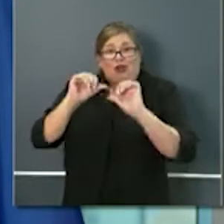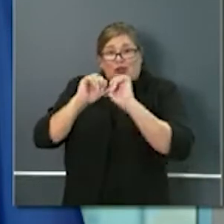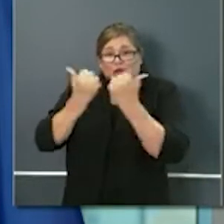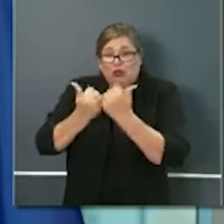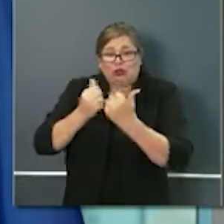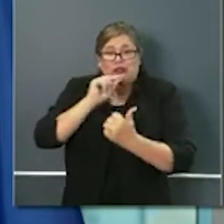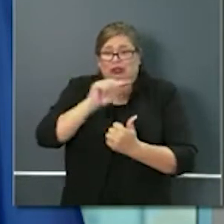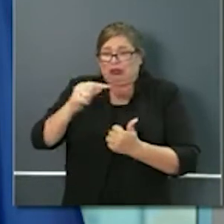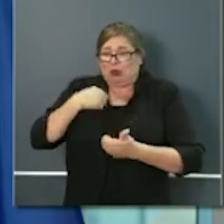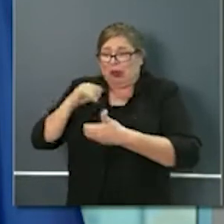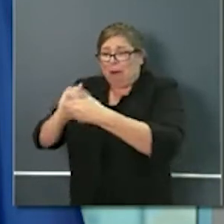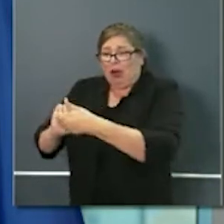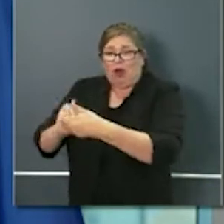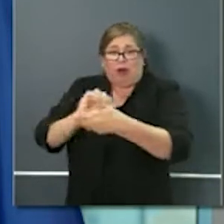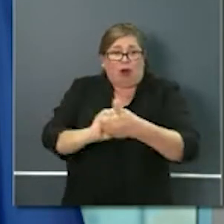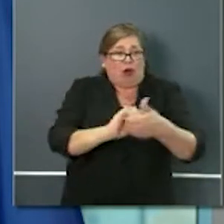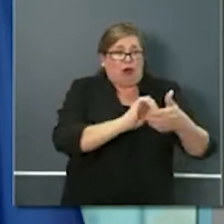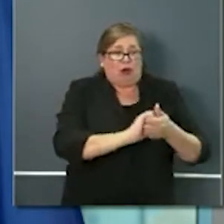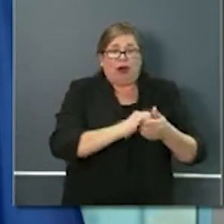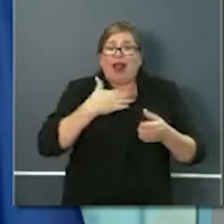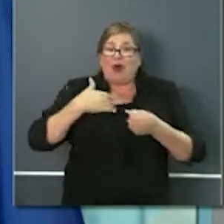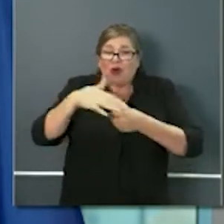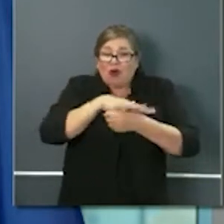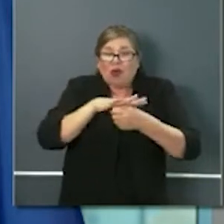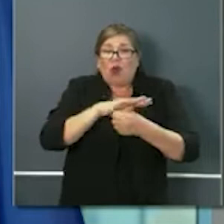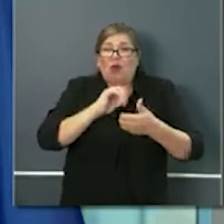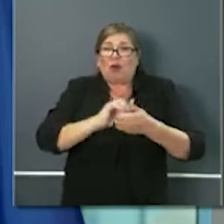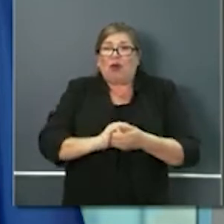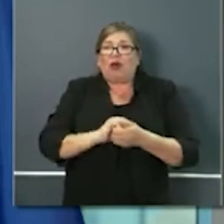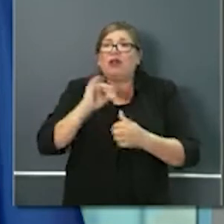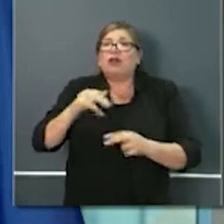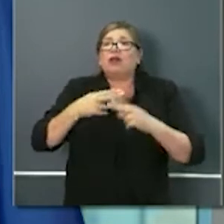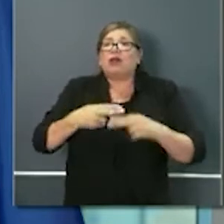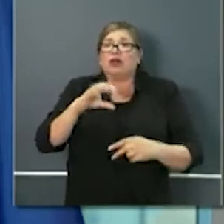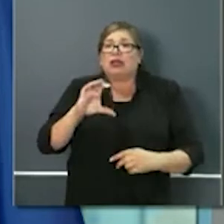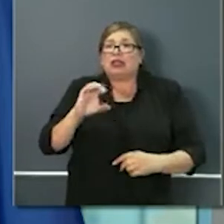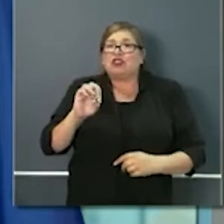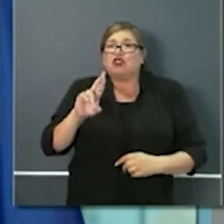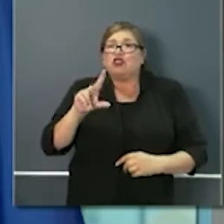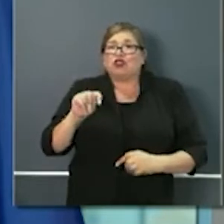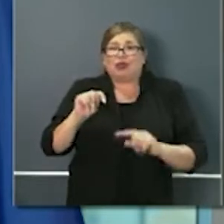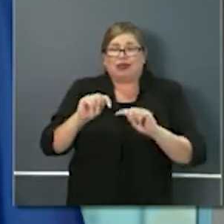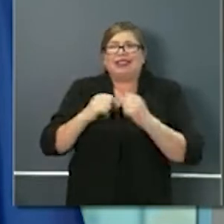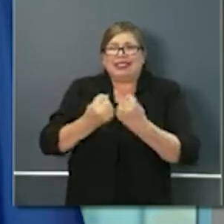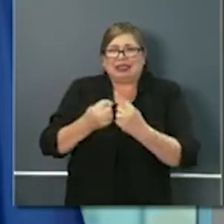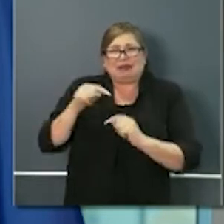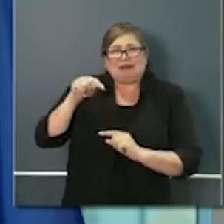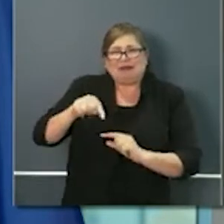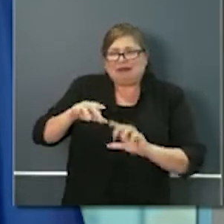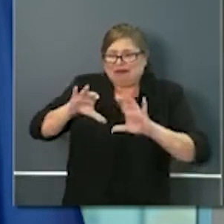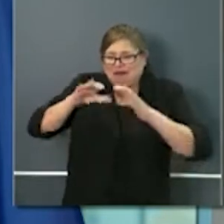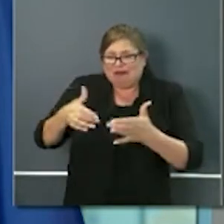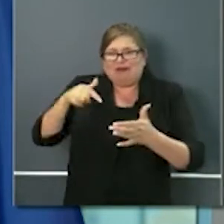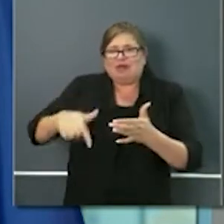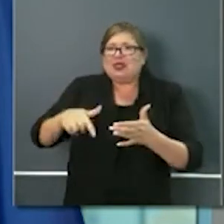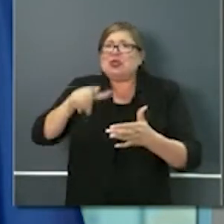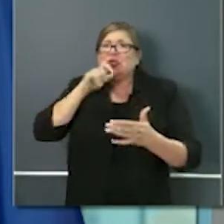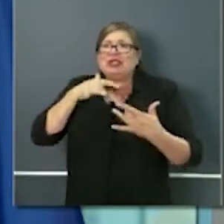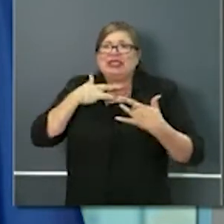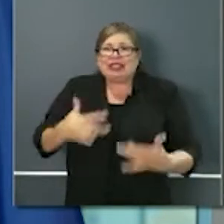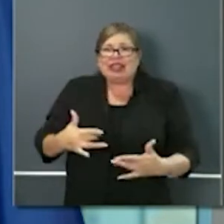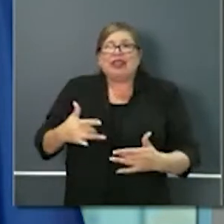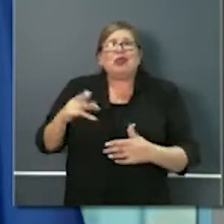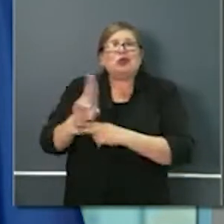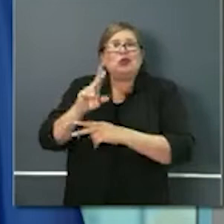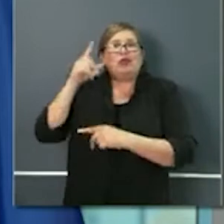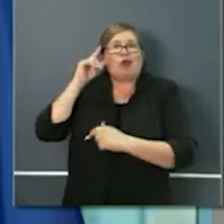with our local partners our cert teams that are part of our mutual aid program traditionally utilized in preparation for our